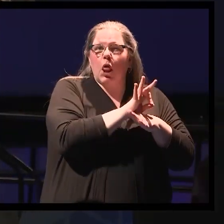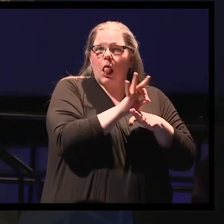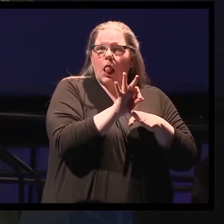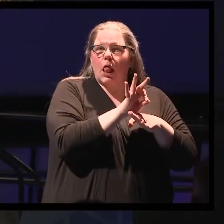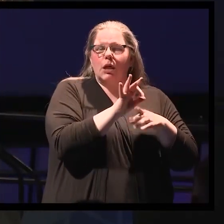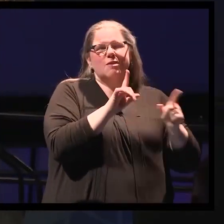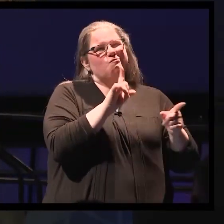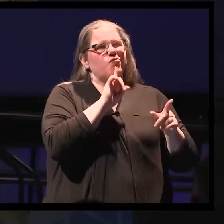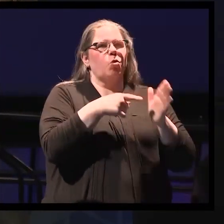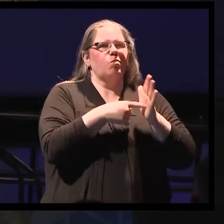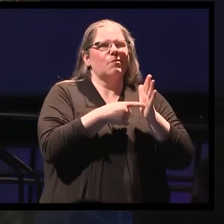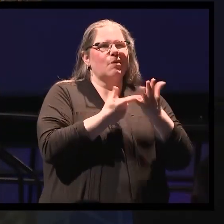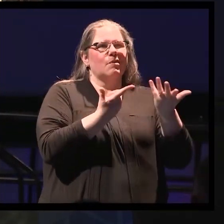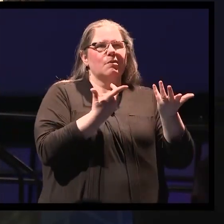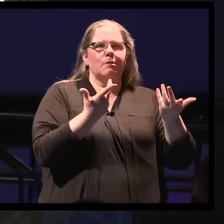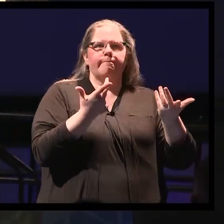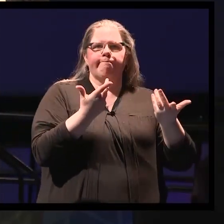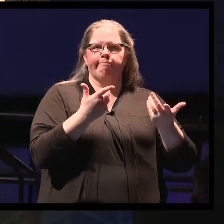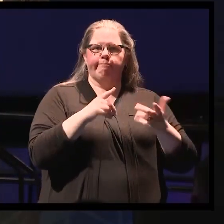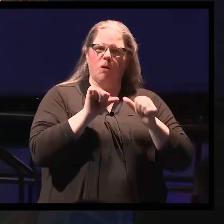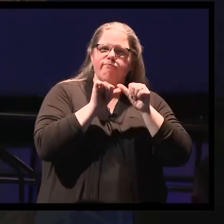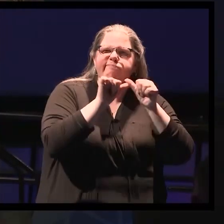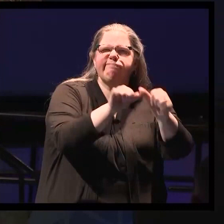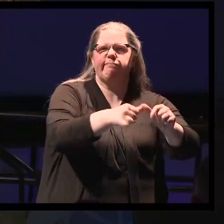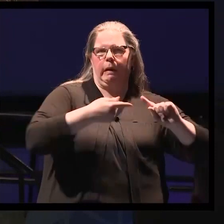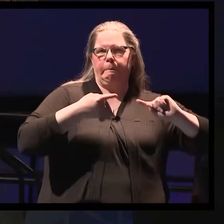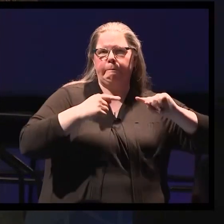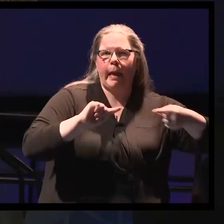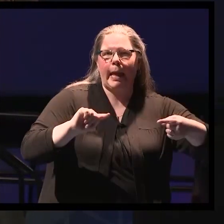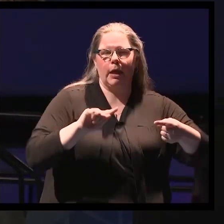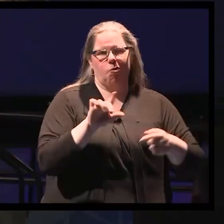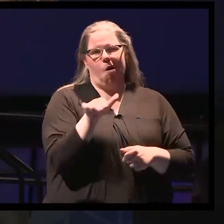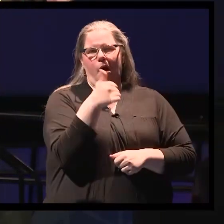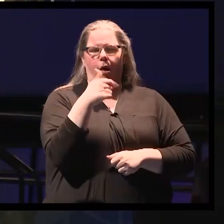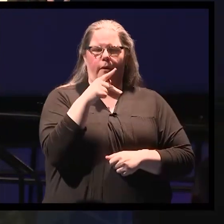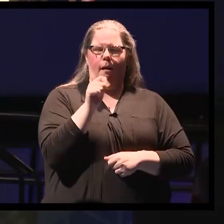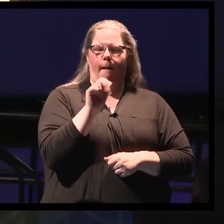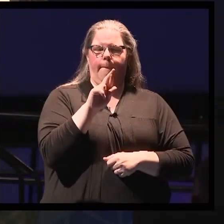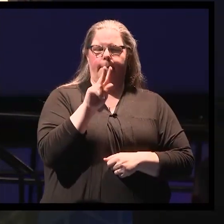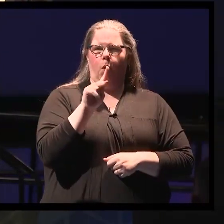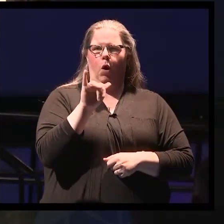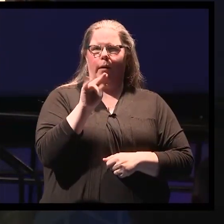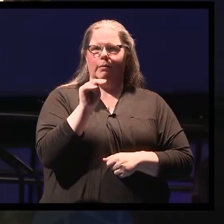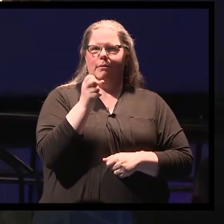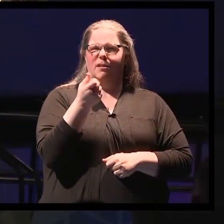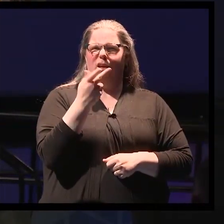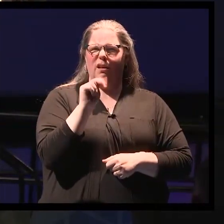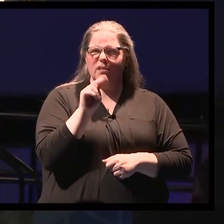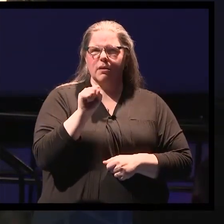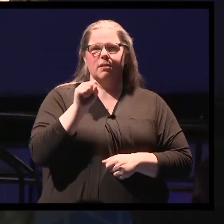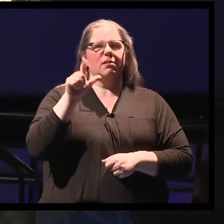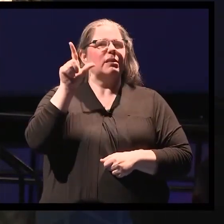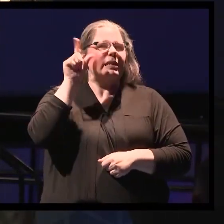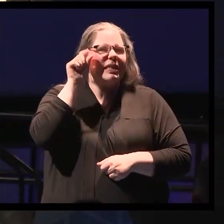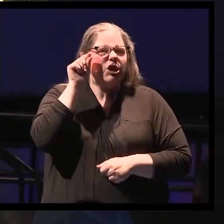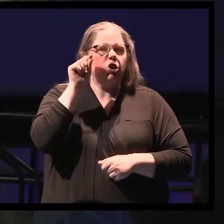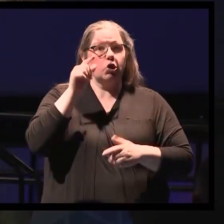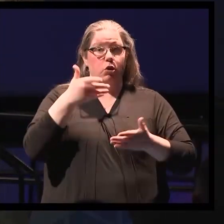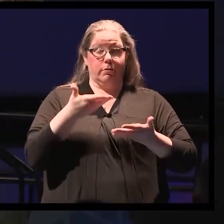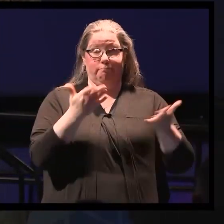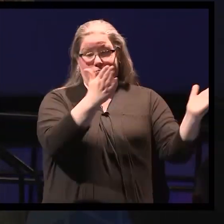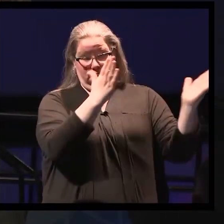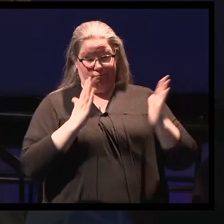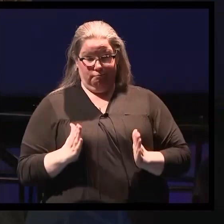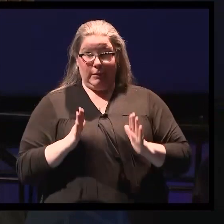who have chronic pain or have movement disorders, such as Parkinson's disease. It also encompasses epilepsy surgery. There's pediatric